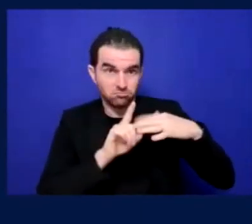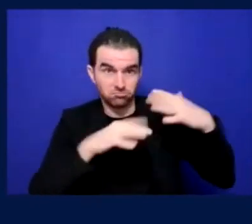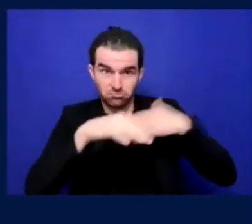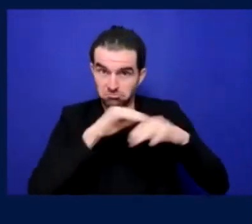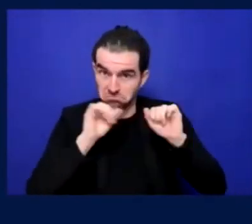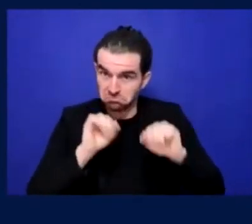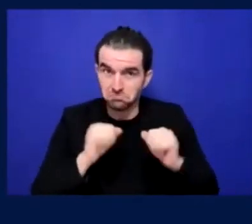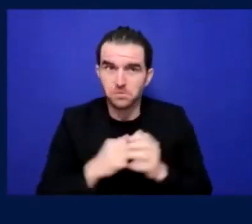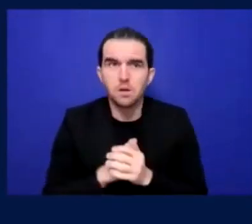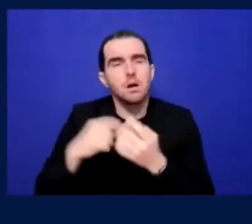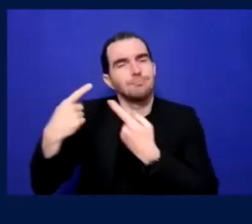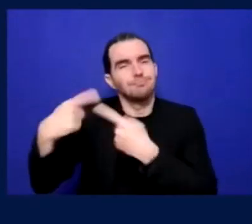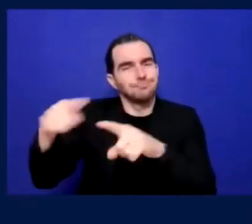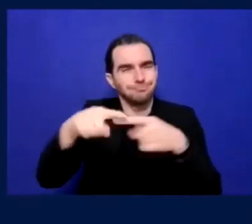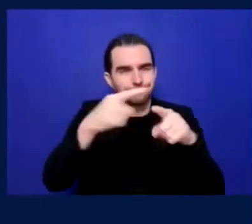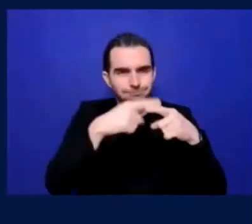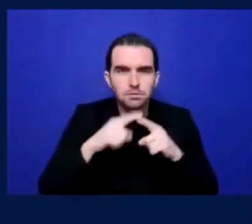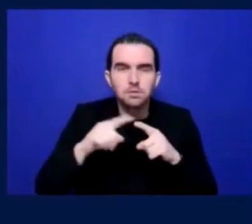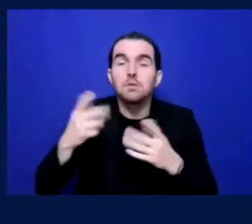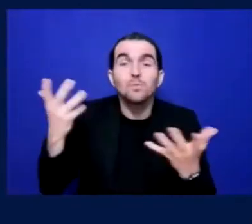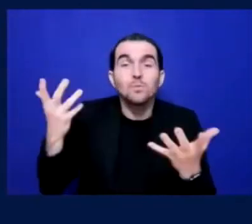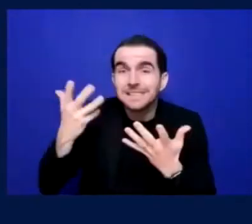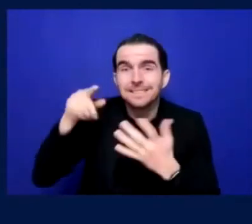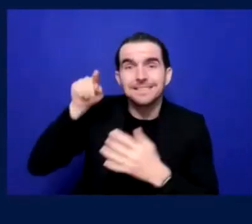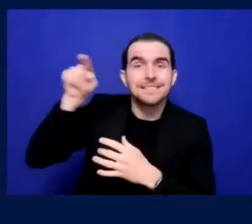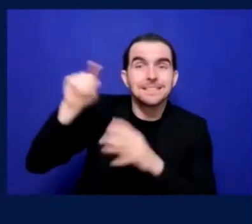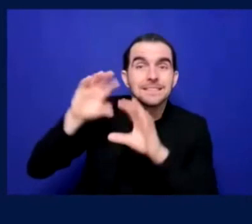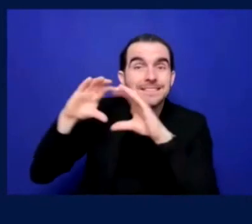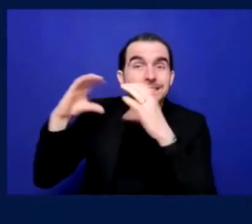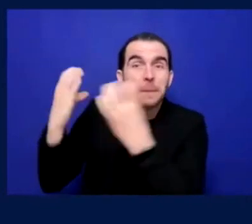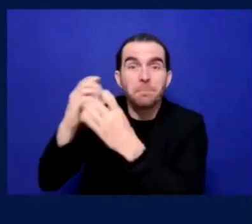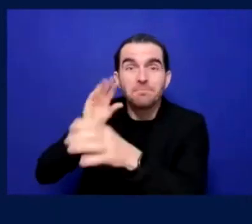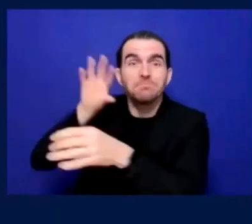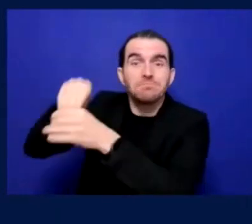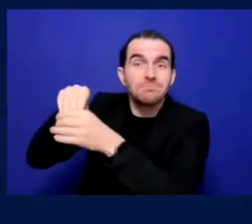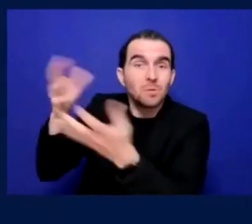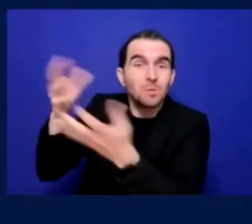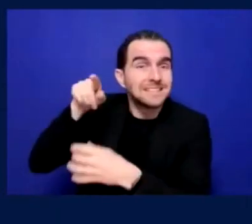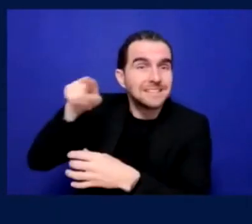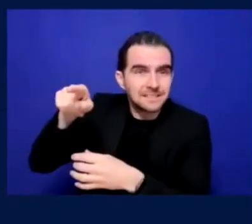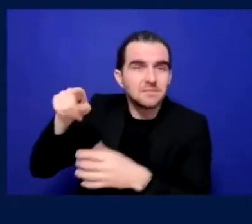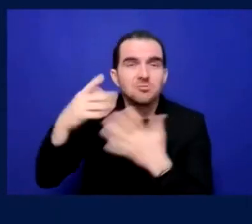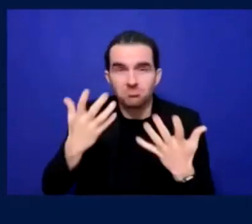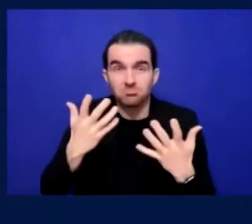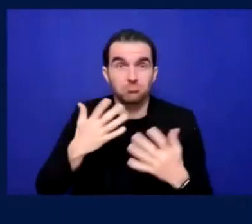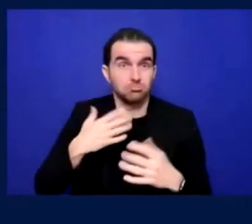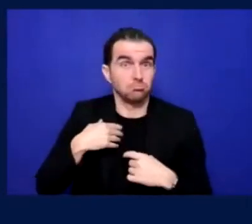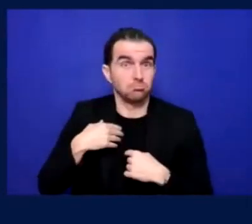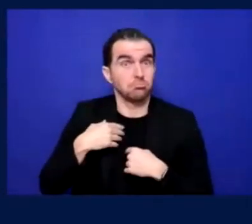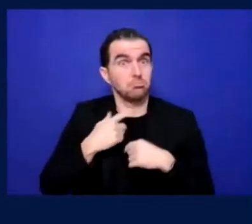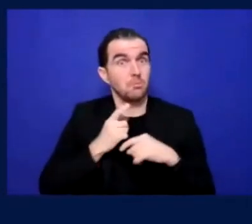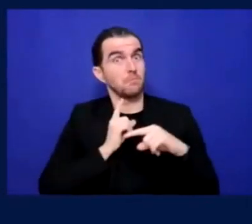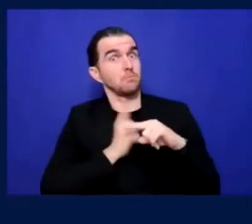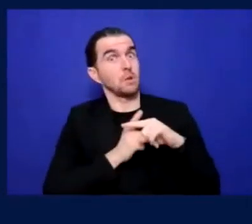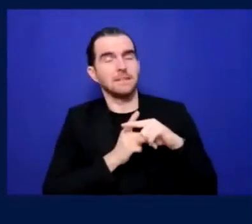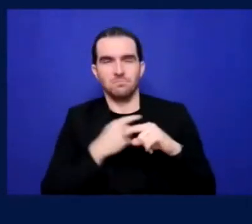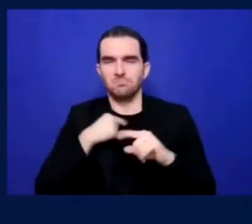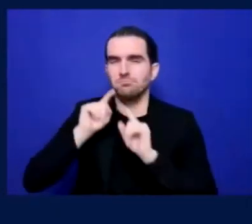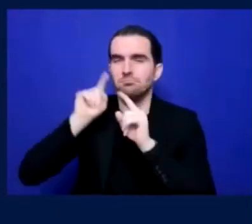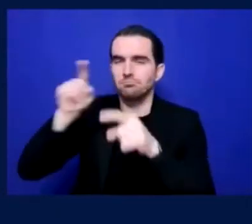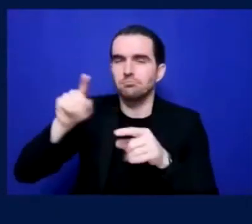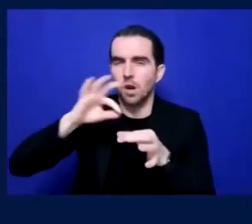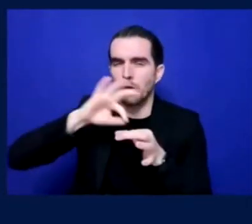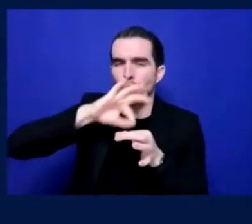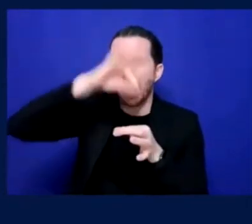friends to the stadium. I could go, uh, to the sector, and I was very surprised that I could enter with my friends to the, to the sector,